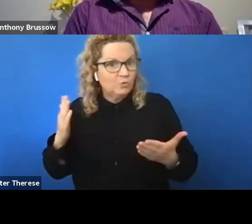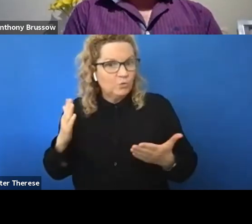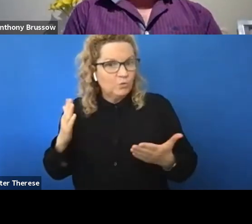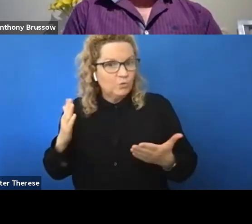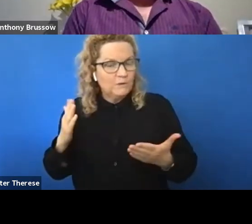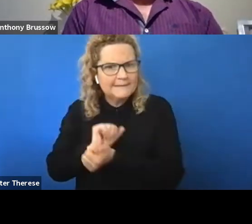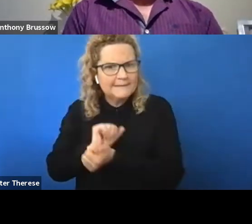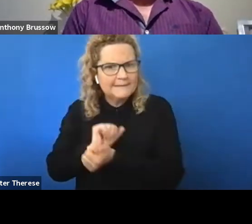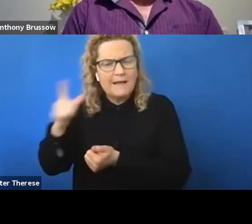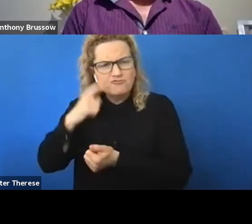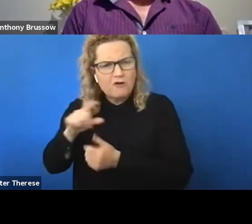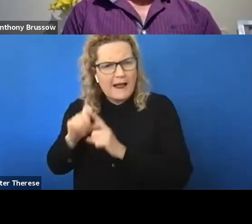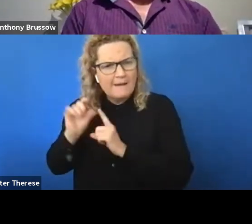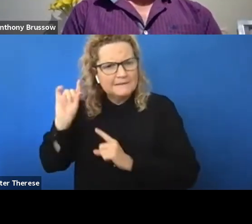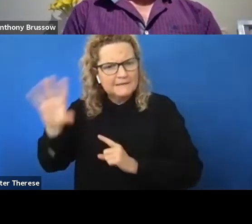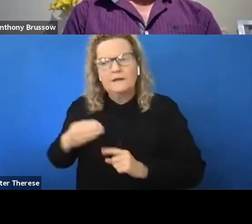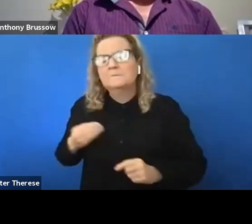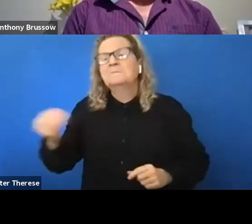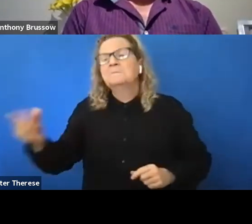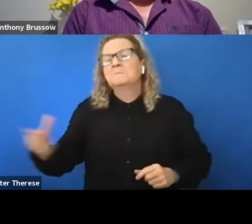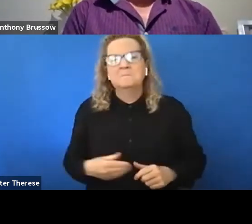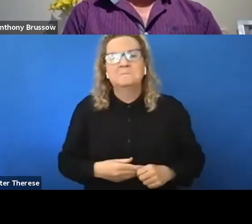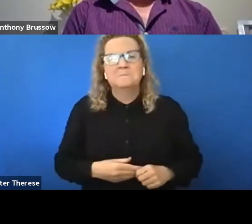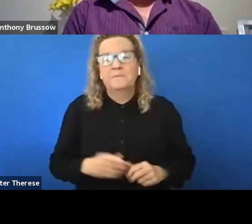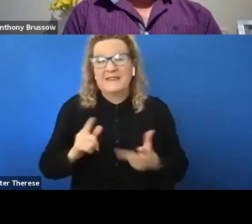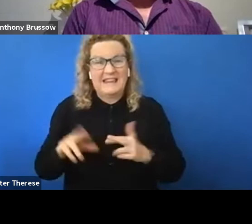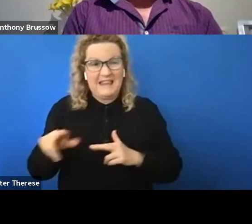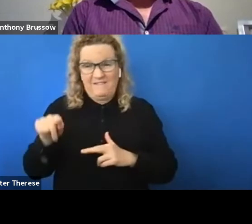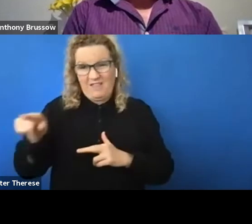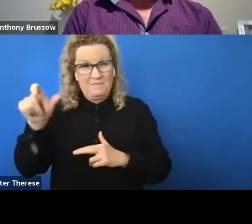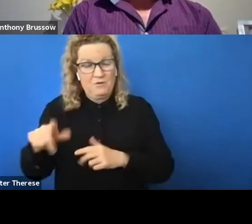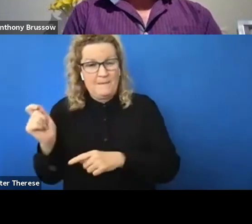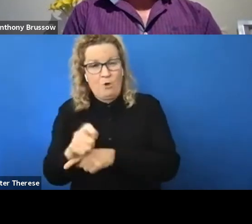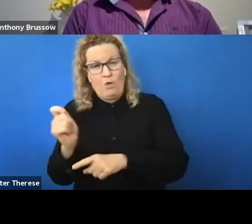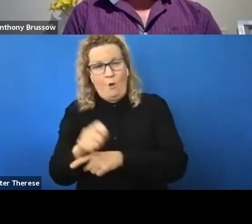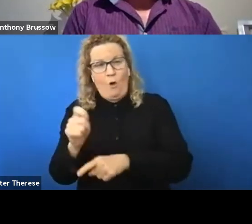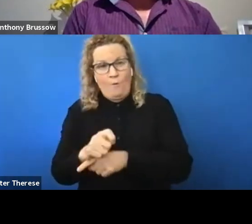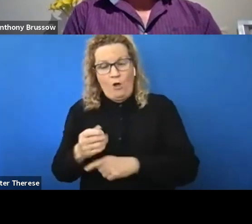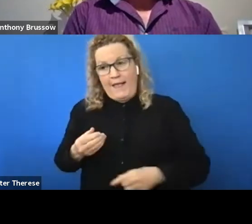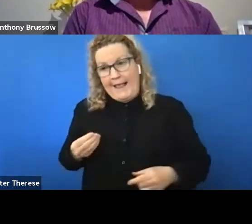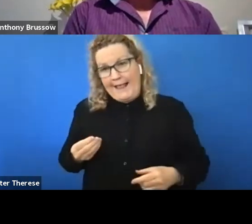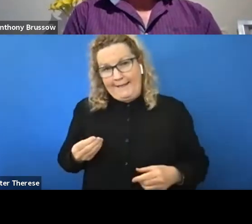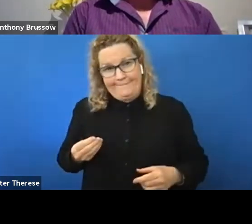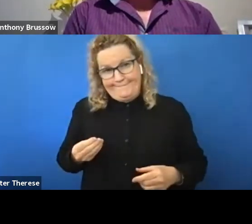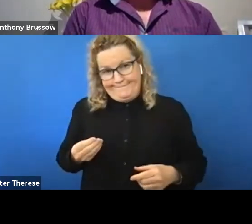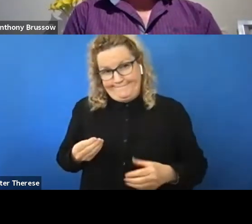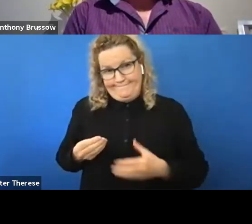would generally give them over. if they're not, then I genuinely wouldn't give them over.